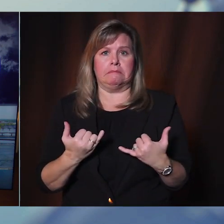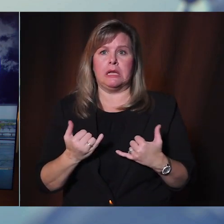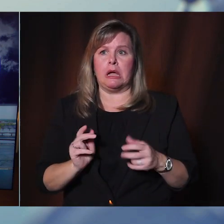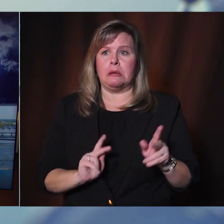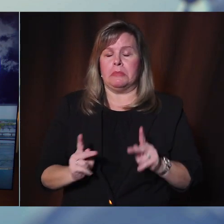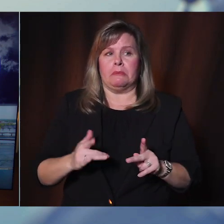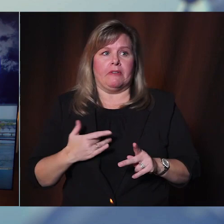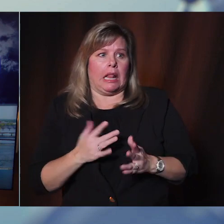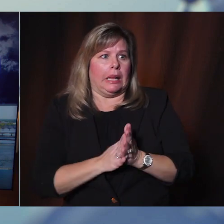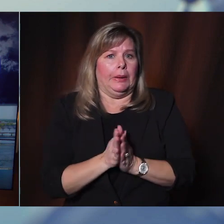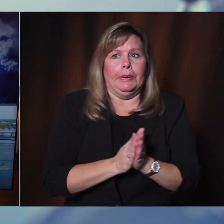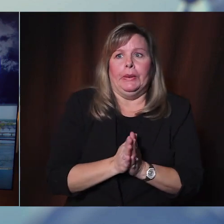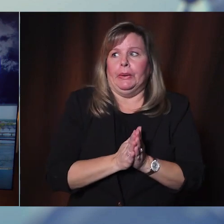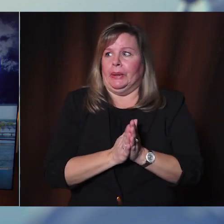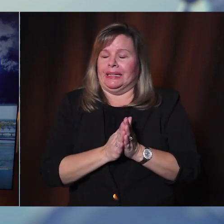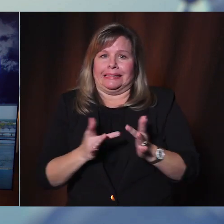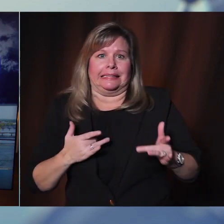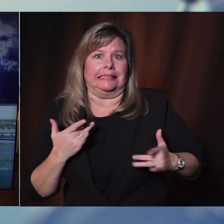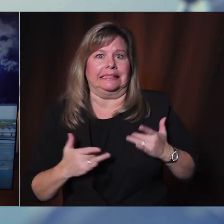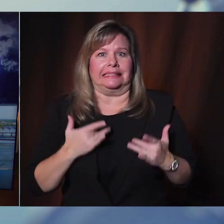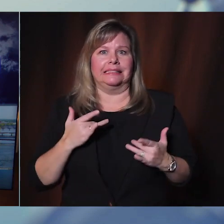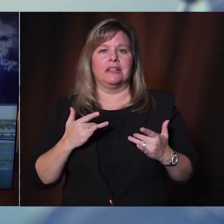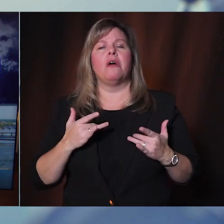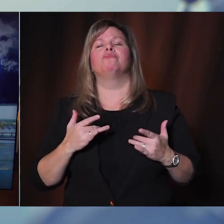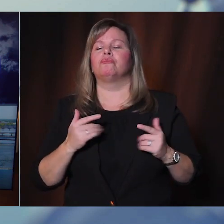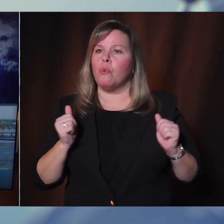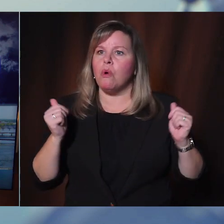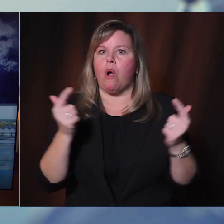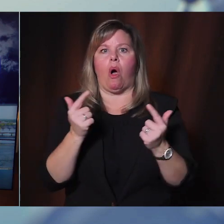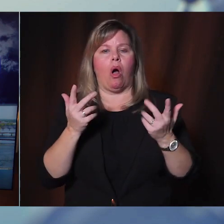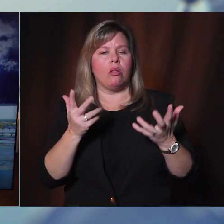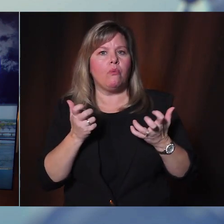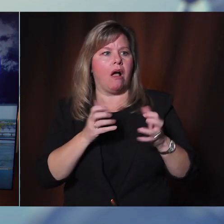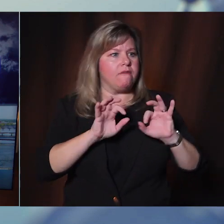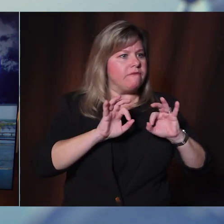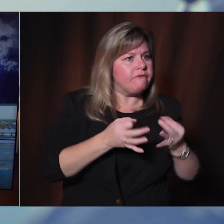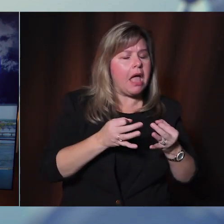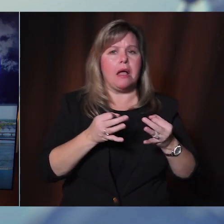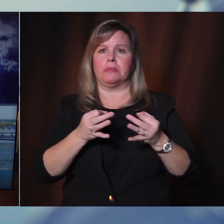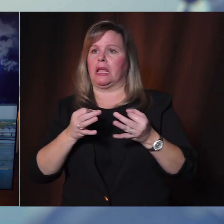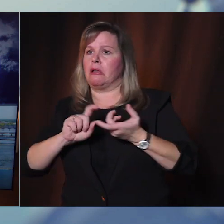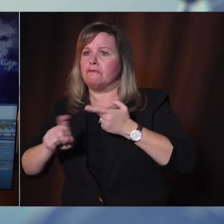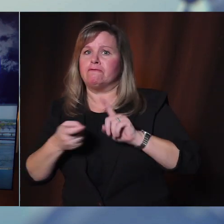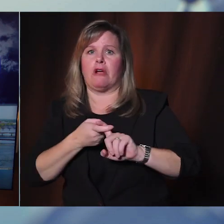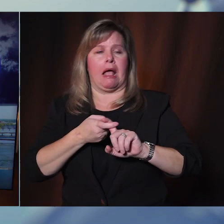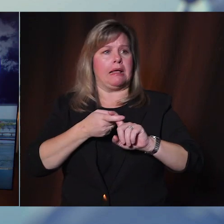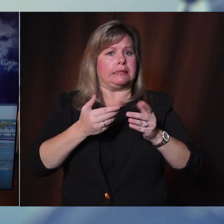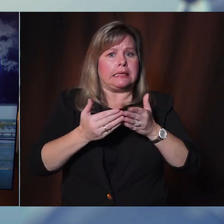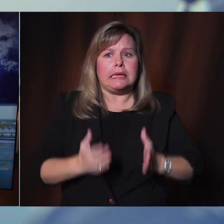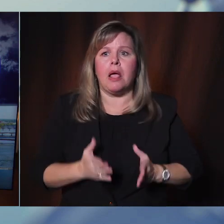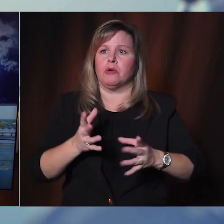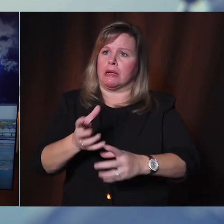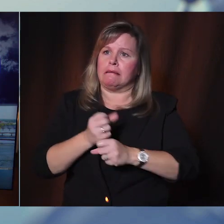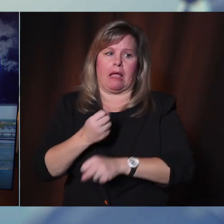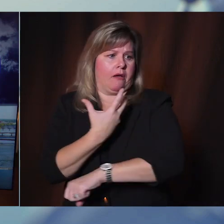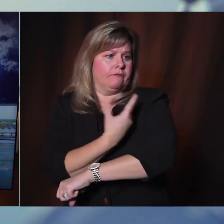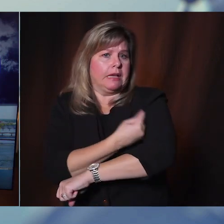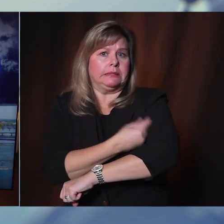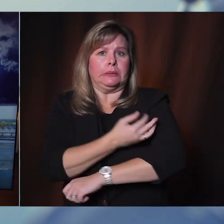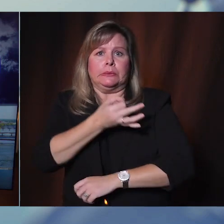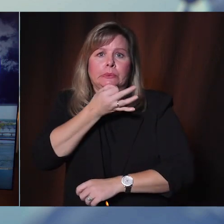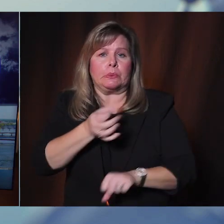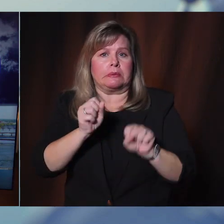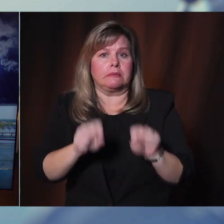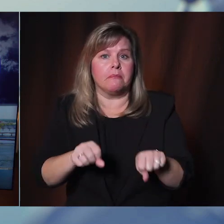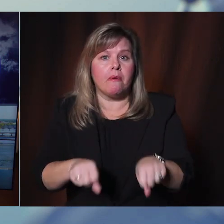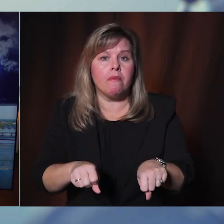and the excitement that people are feeling. We all want our family, friends and neighbors vaccinated as soon as possible. And the